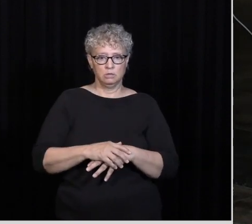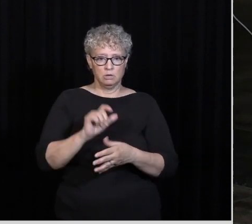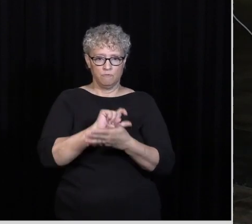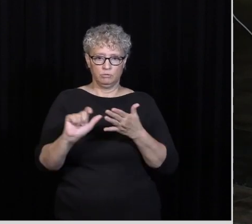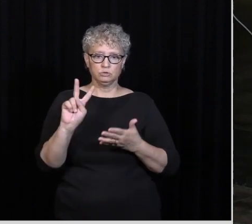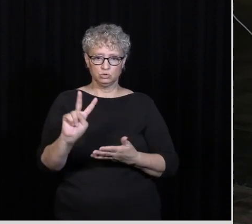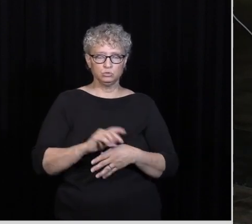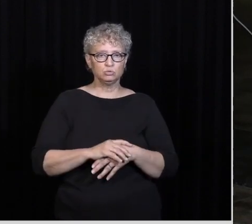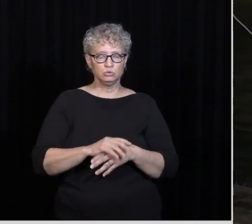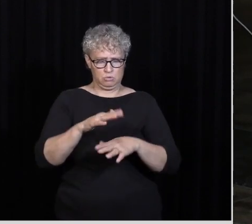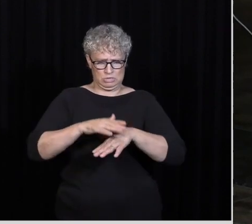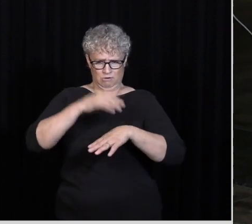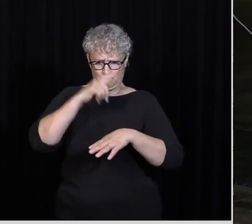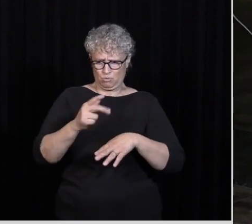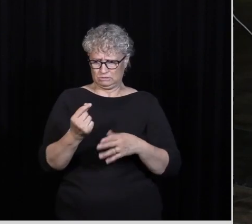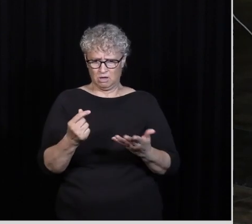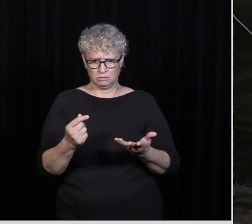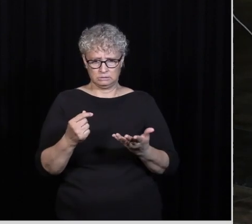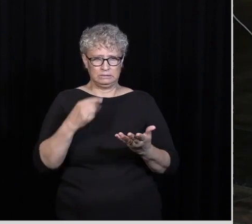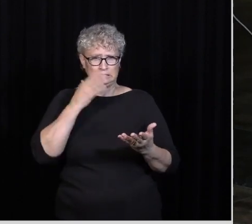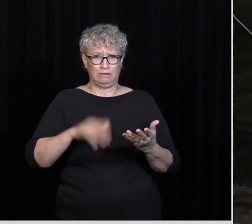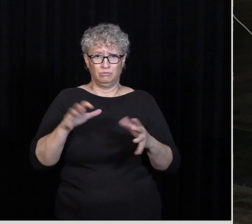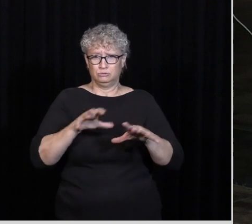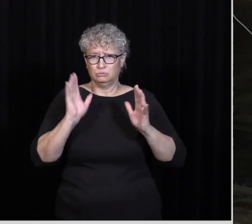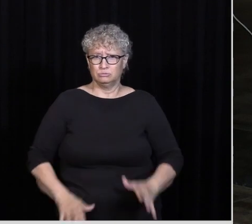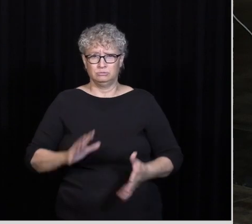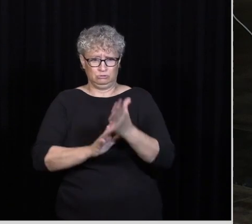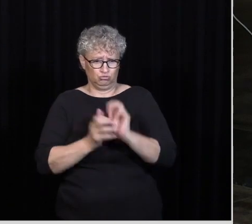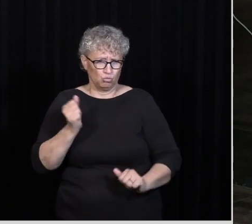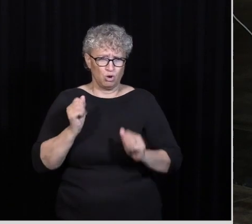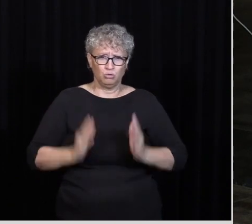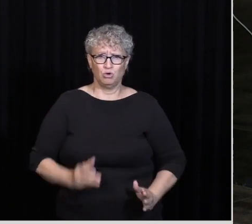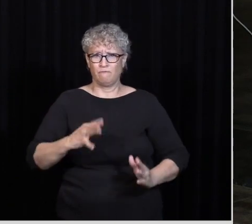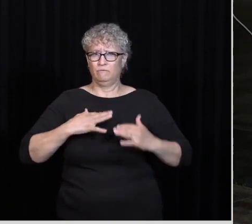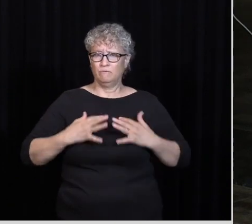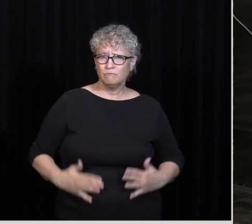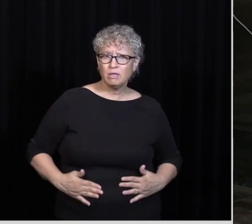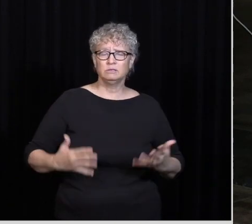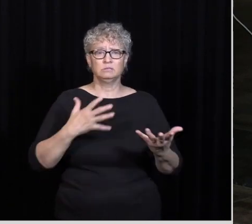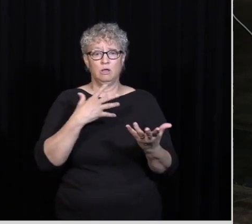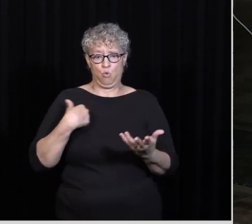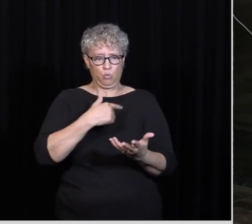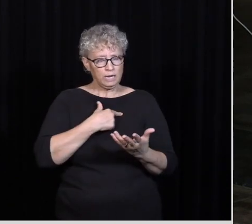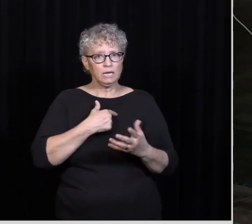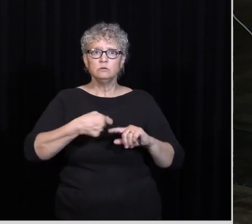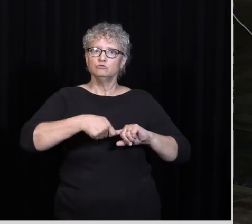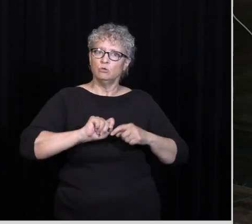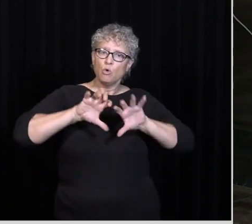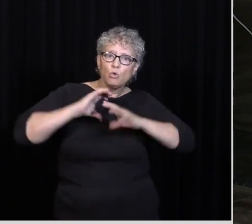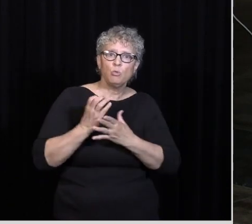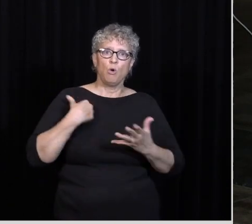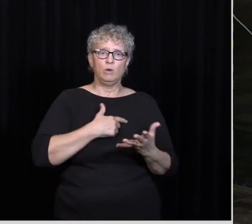2 Watch out for those dogs Evil doers Mutilators of the flesh Because it is we Who are the circumcision We